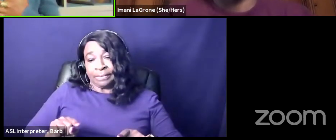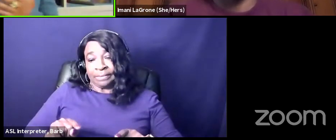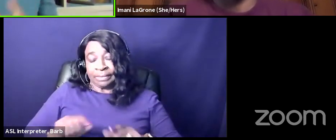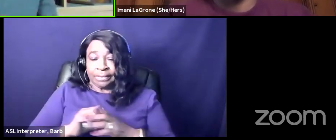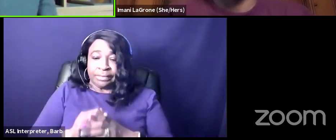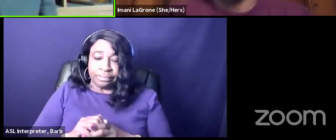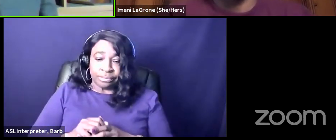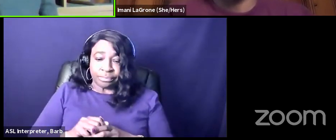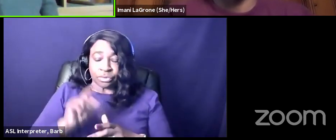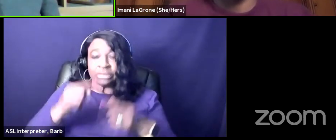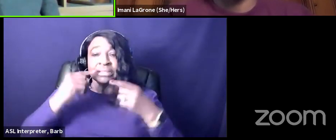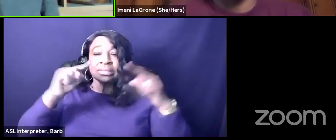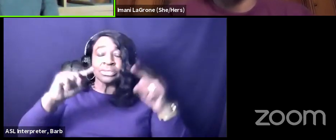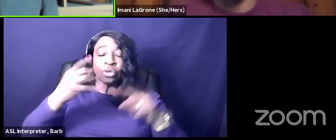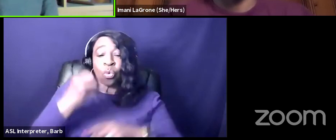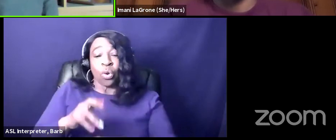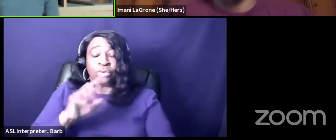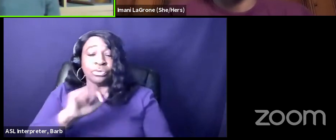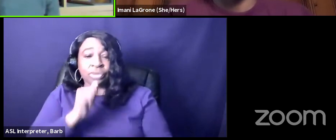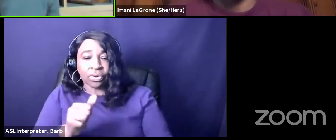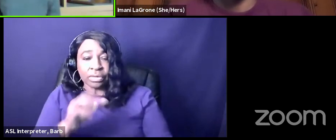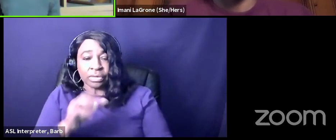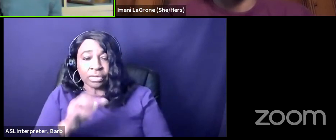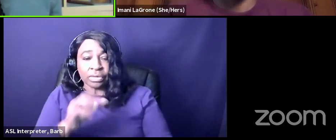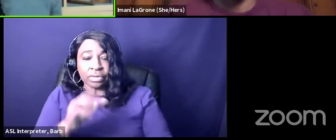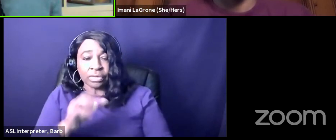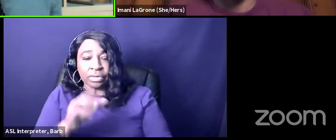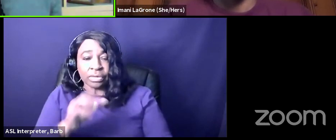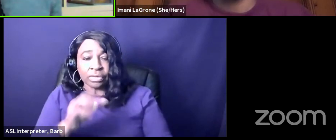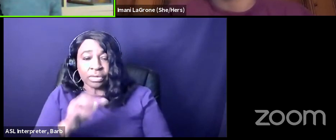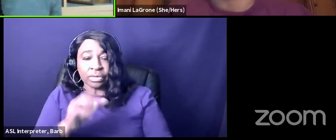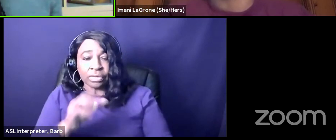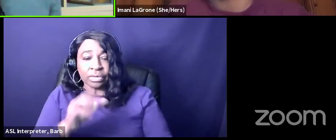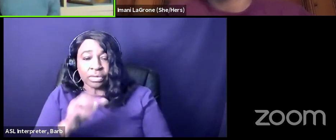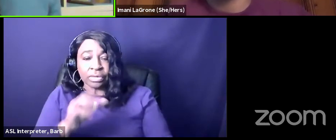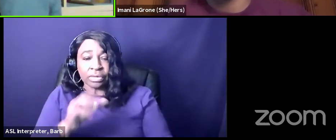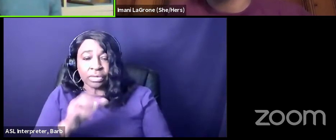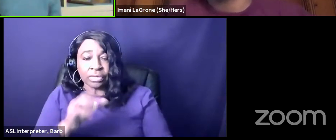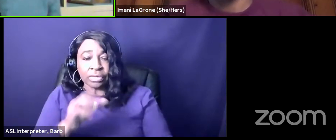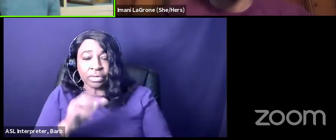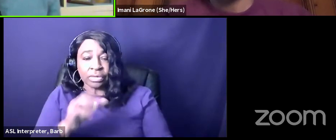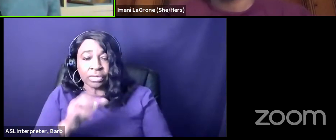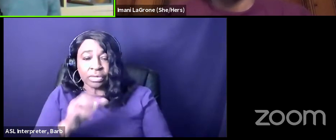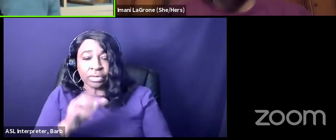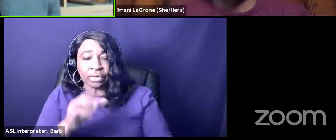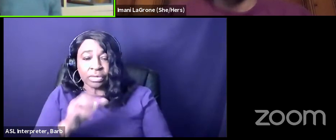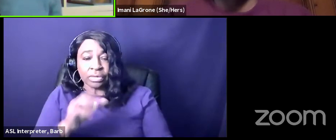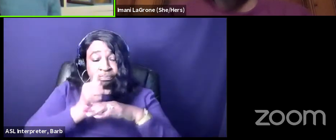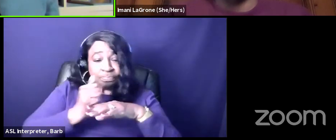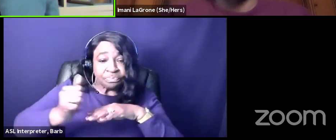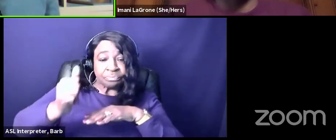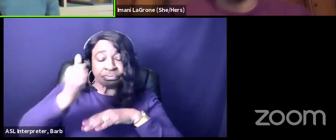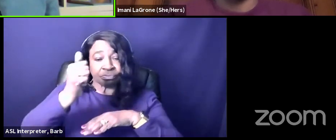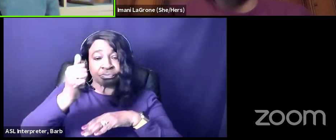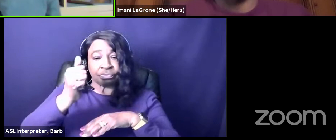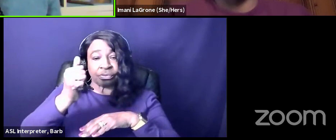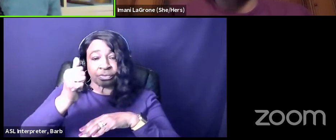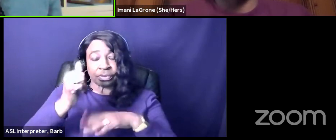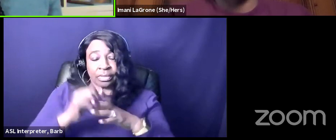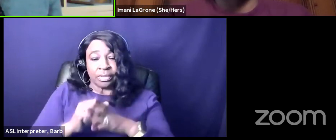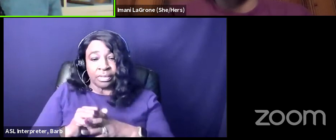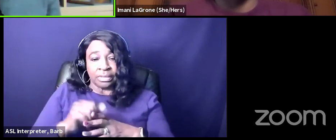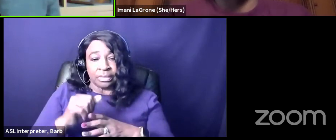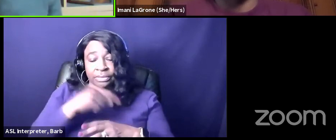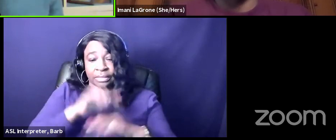or you don't and if africans who are the most optimistic because of their lack of exit option because of the sort of